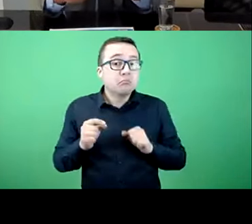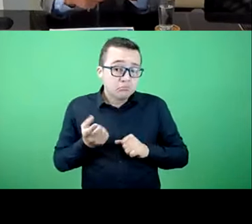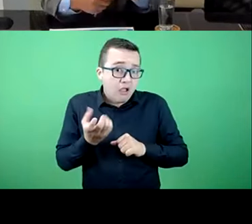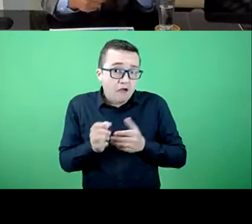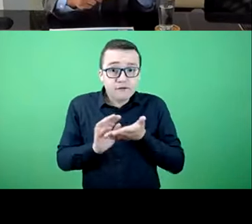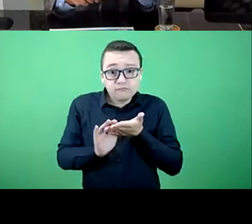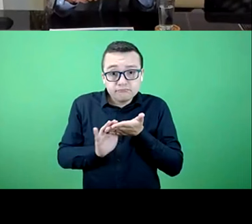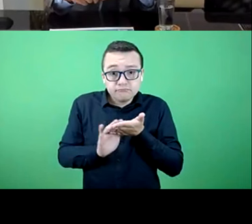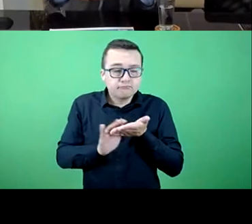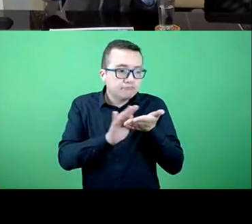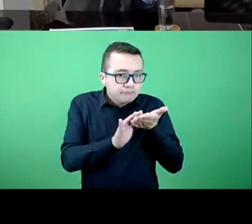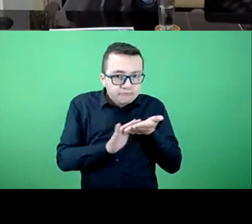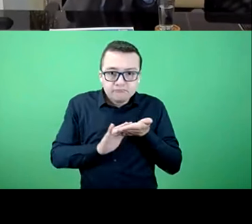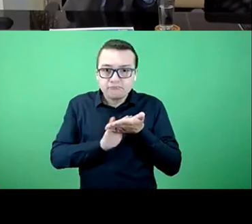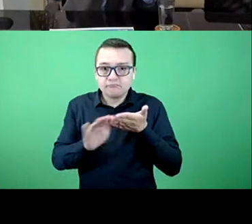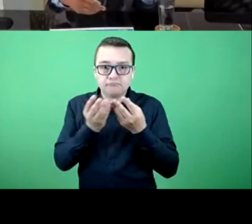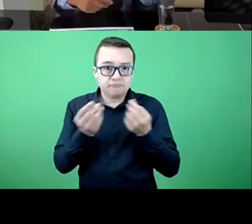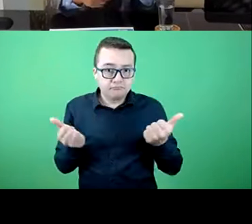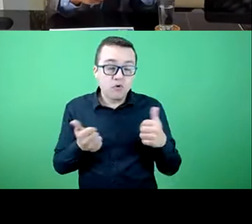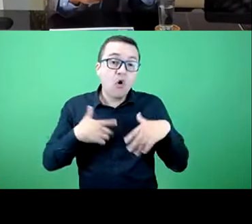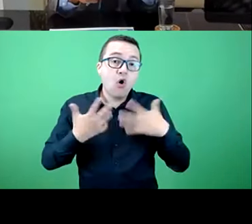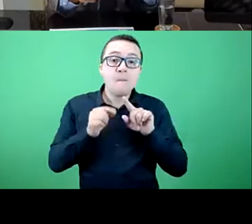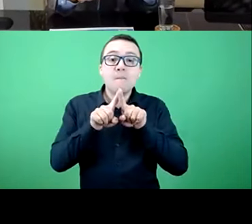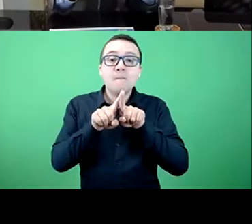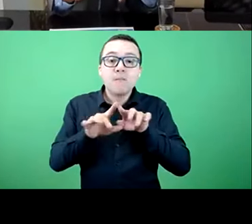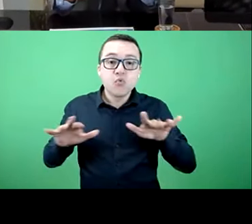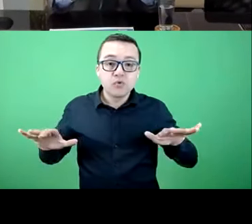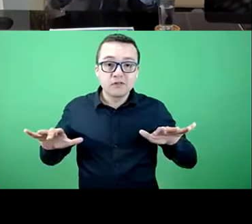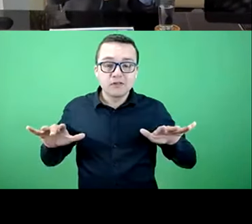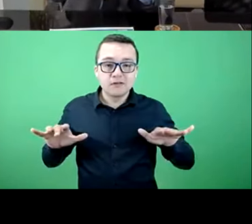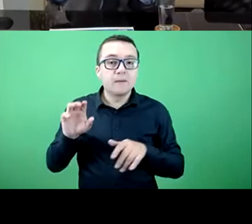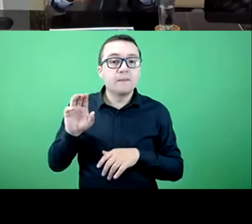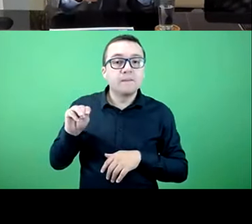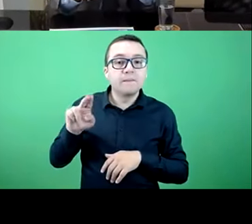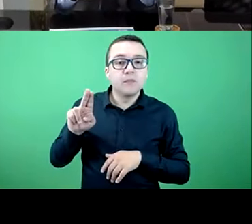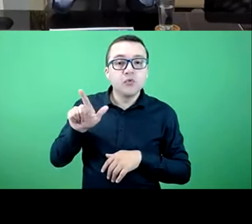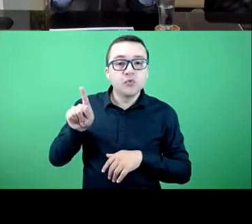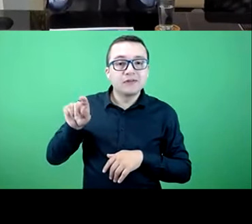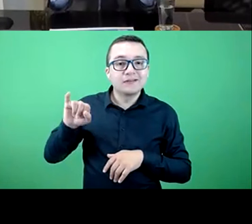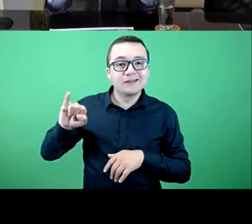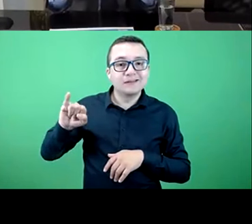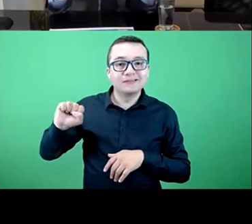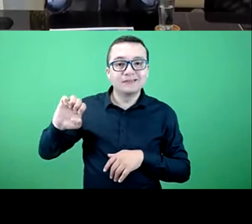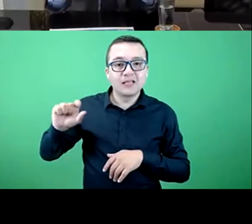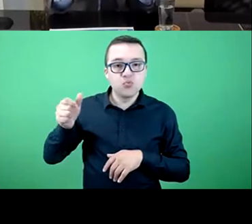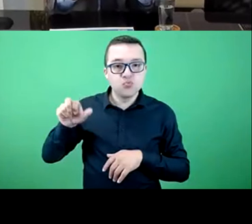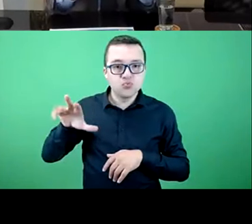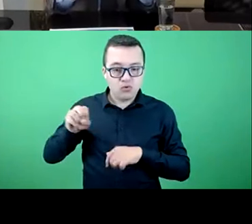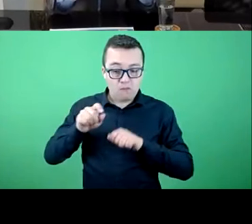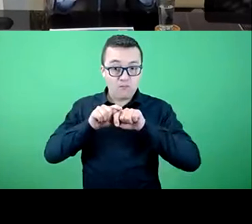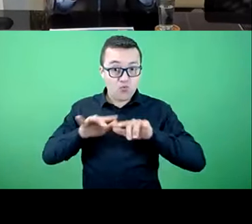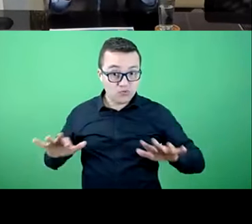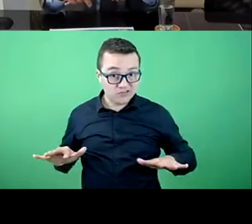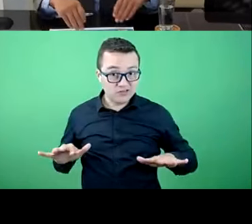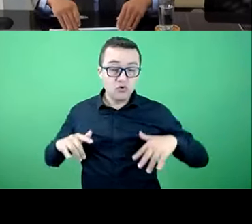be put in place in the system, whether as some say we should have a multi-insurance system or a national insurance system, complementary insurance system,